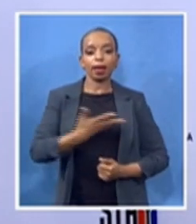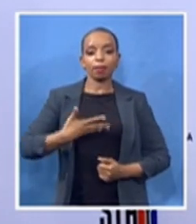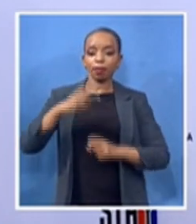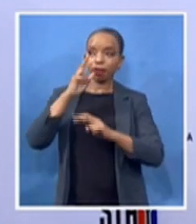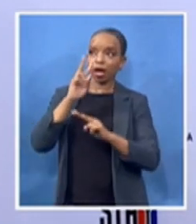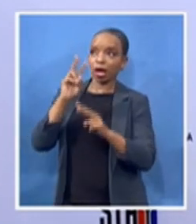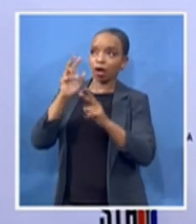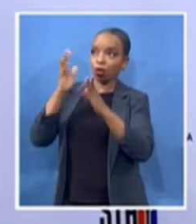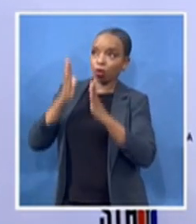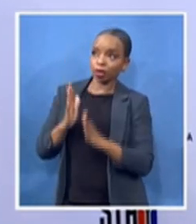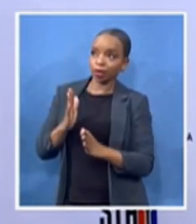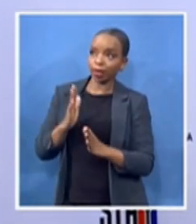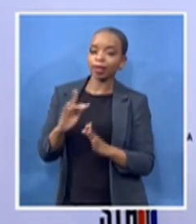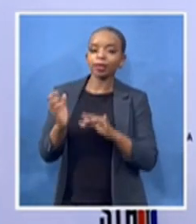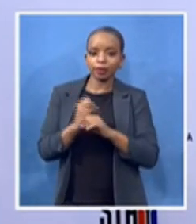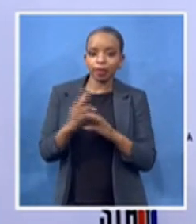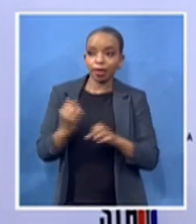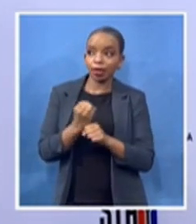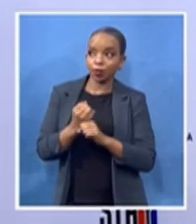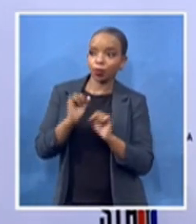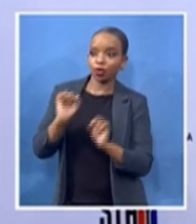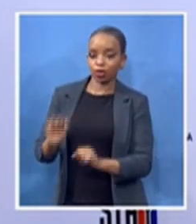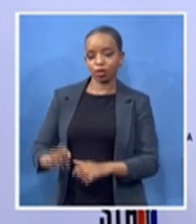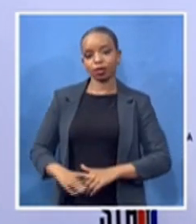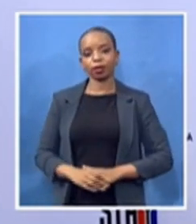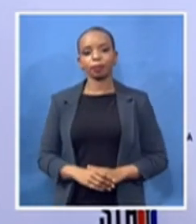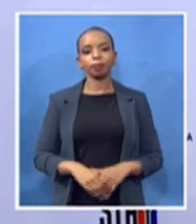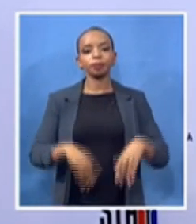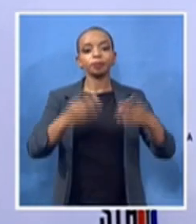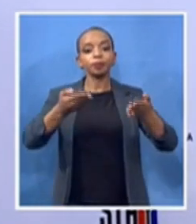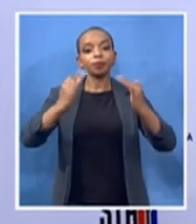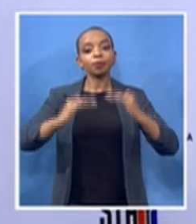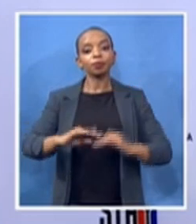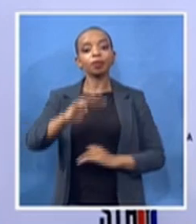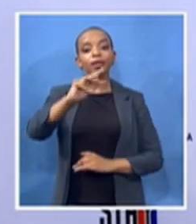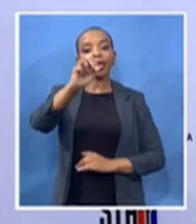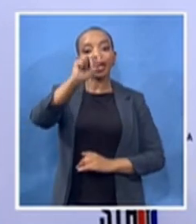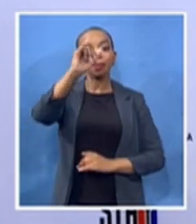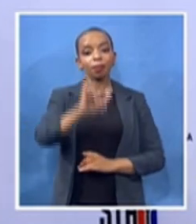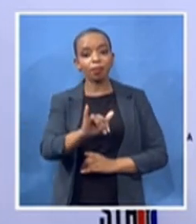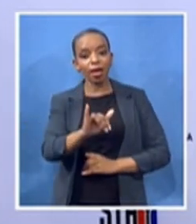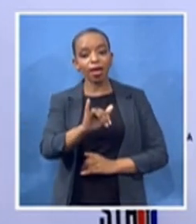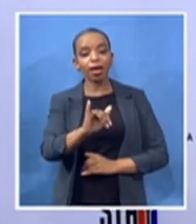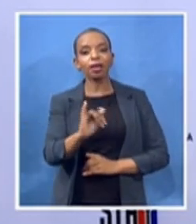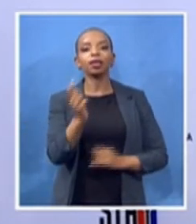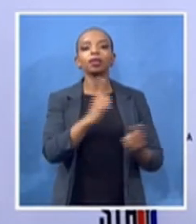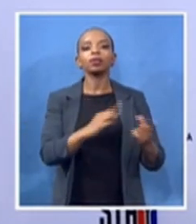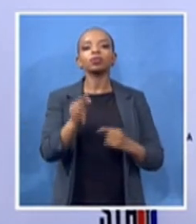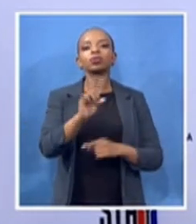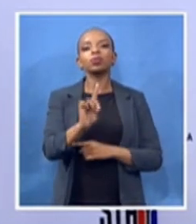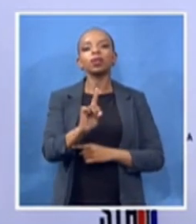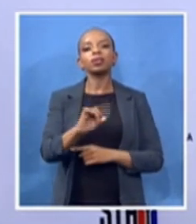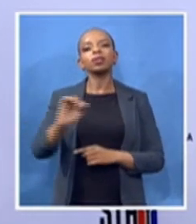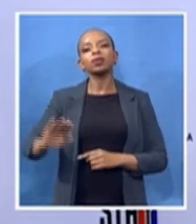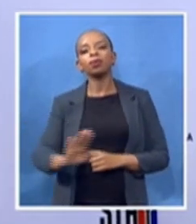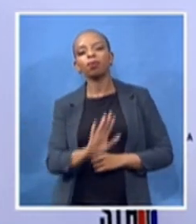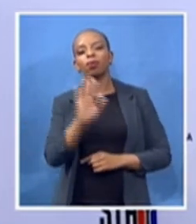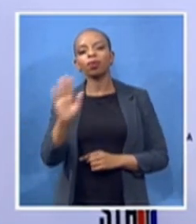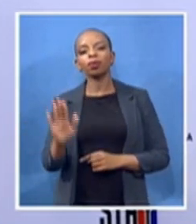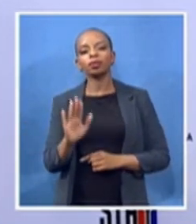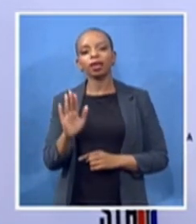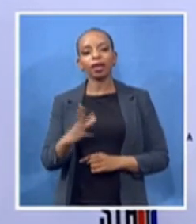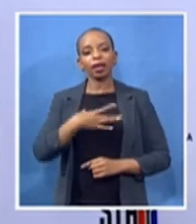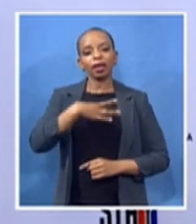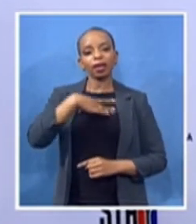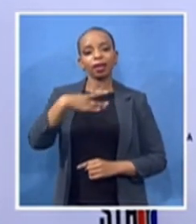have the continent of light which is talks delivered to women uh talks delivered by women